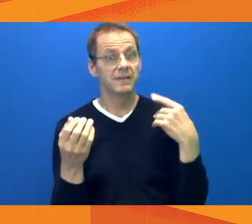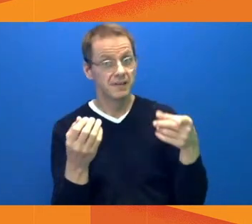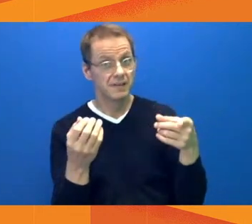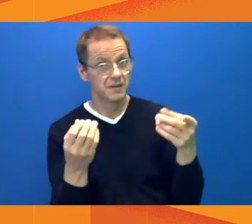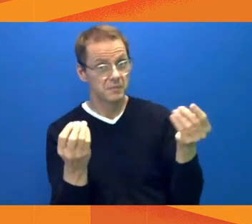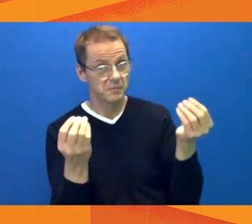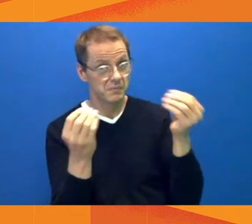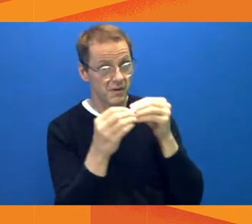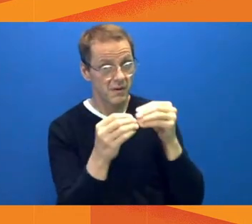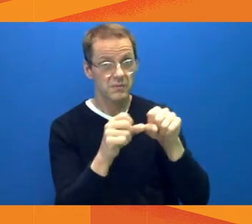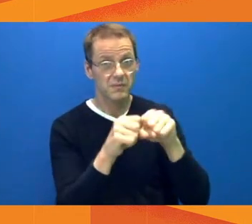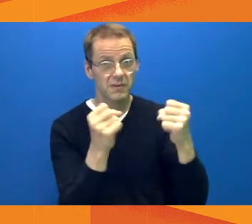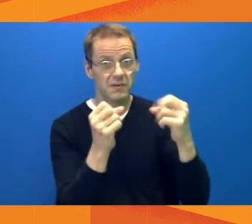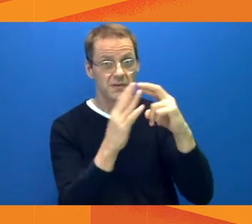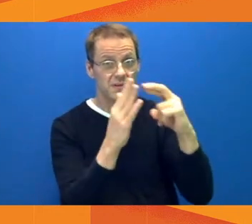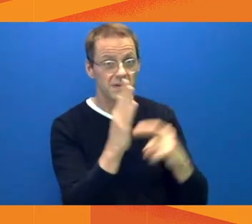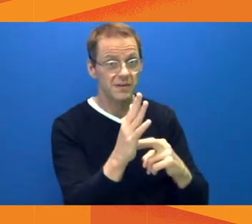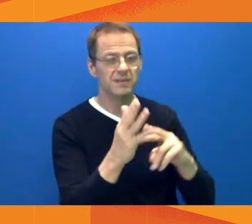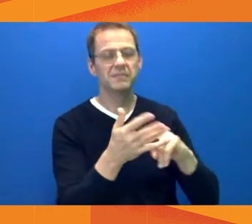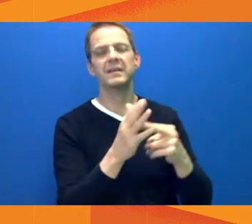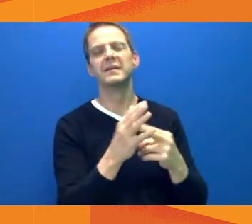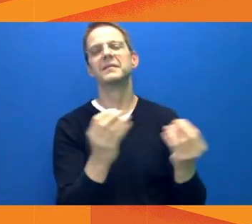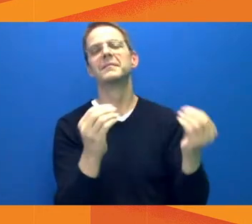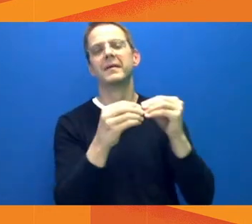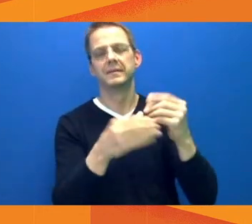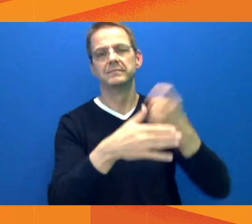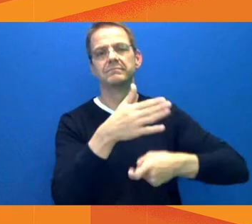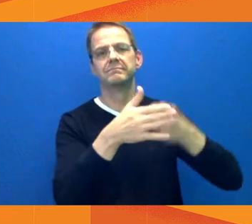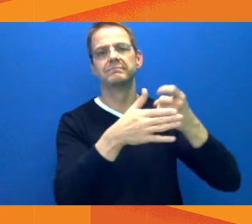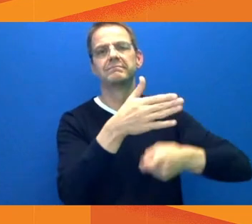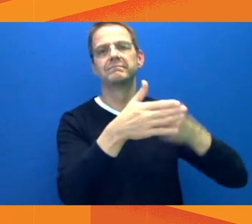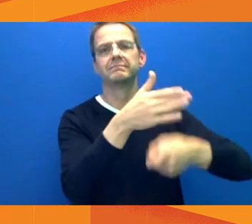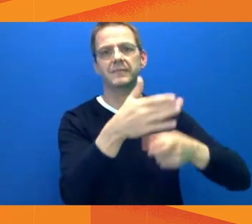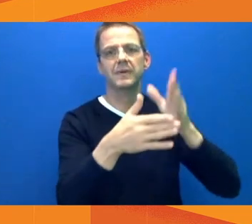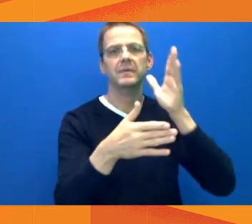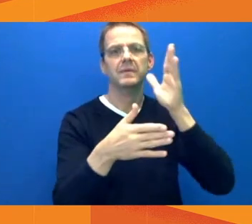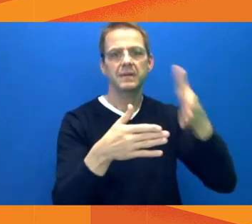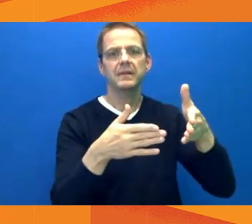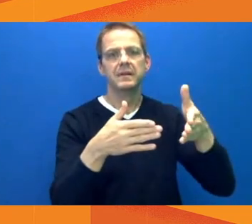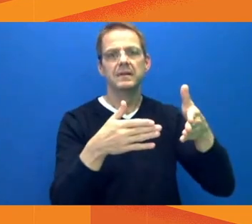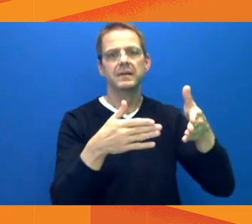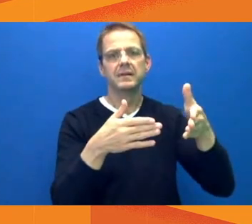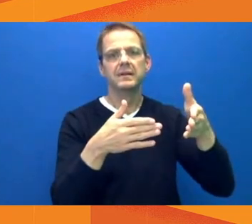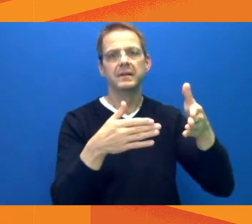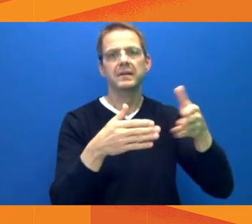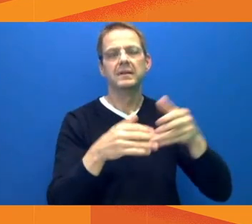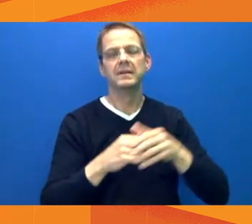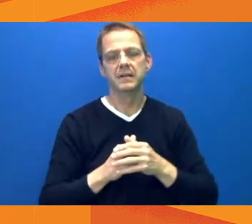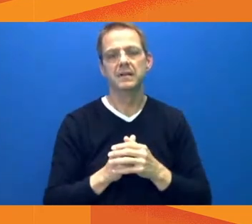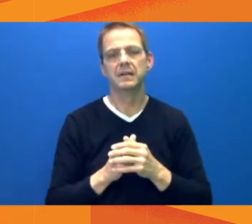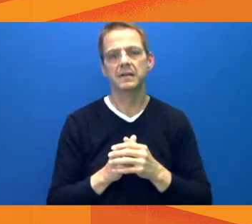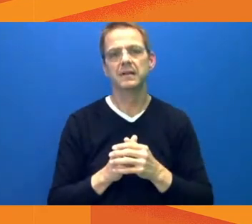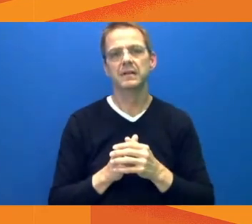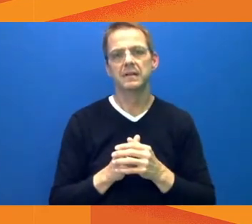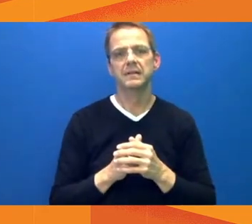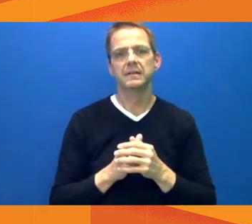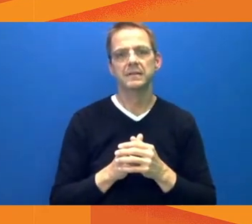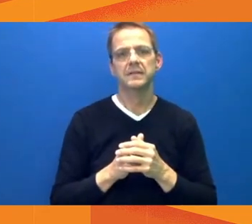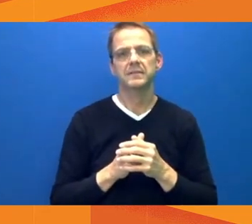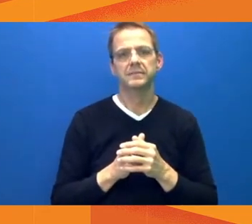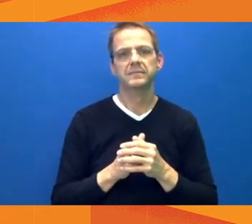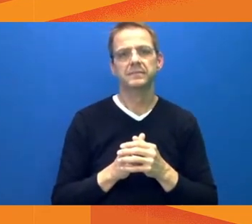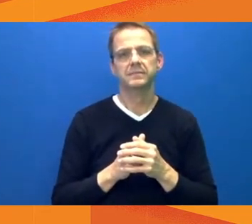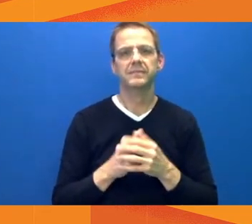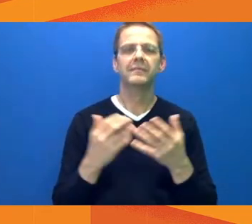entities to further enhance where that's done, how quickly it's done and what the focus areas are and making sure we're addressing